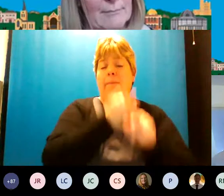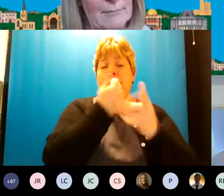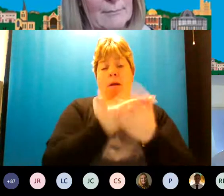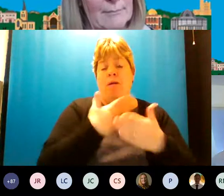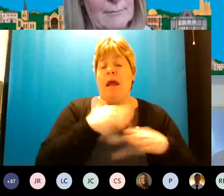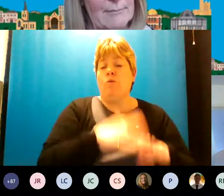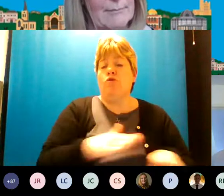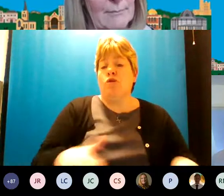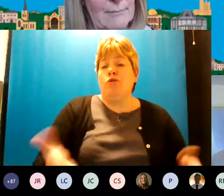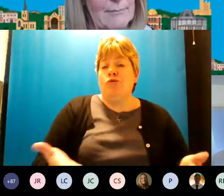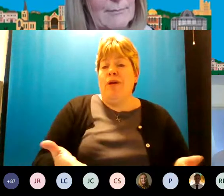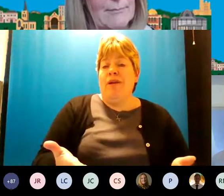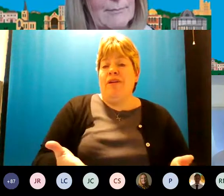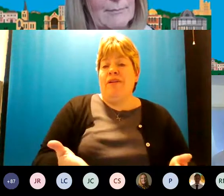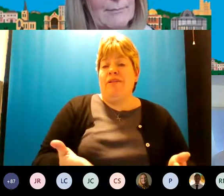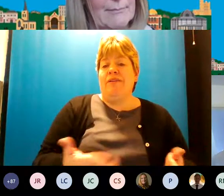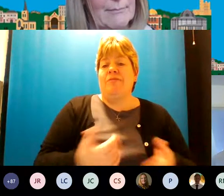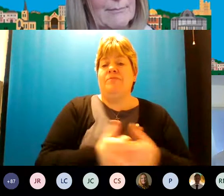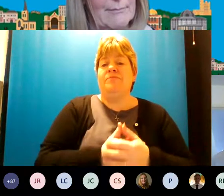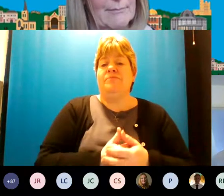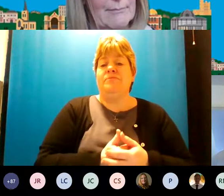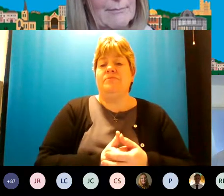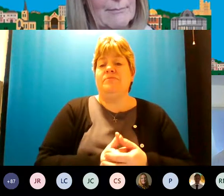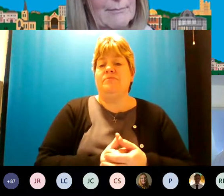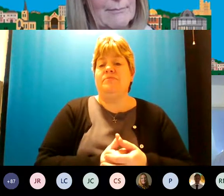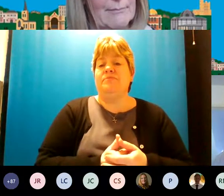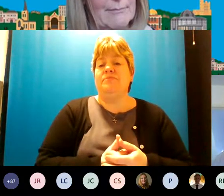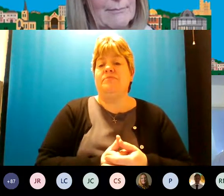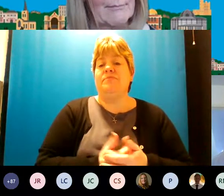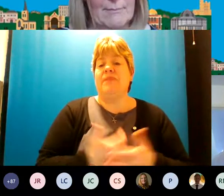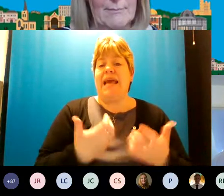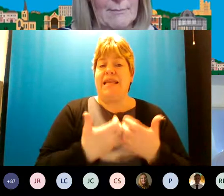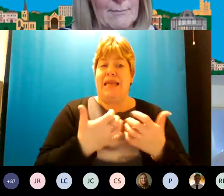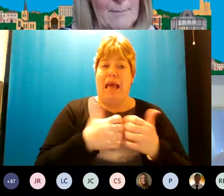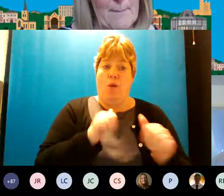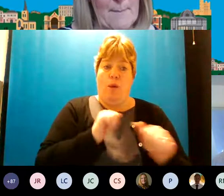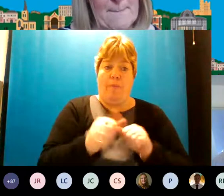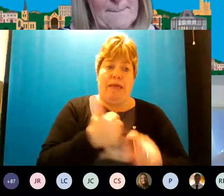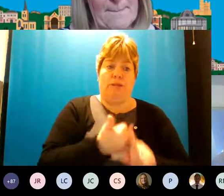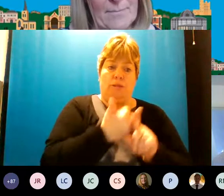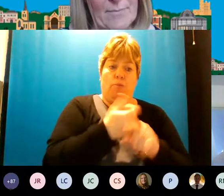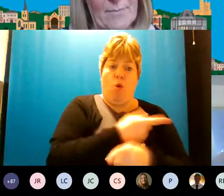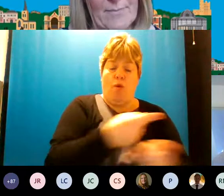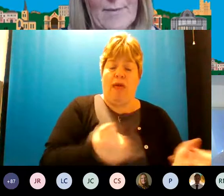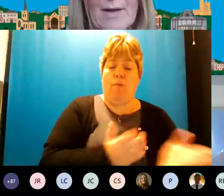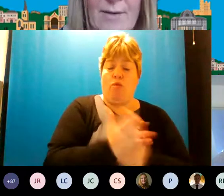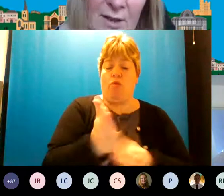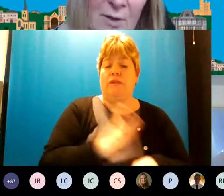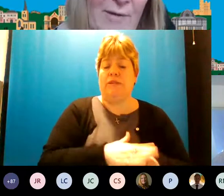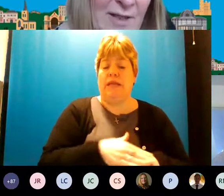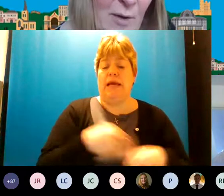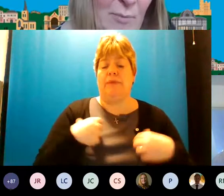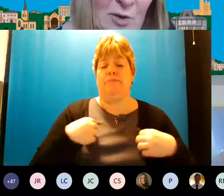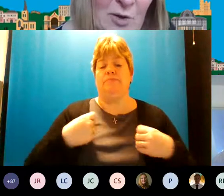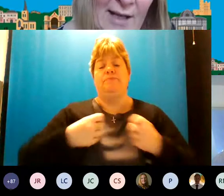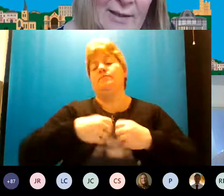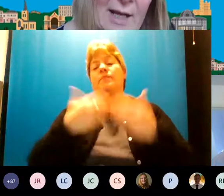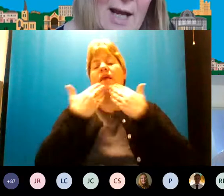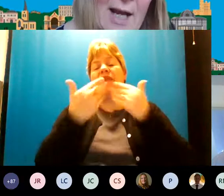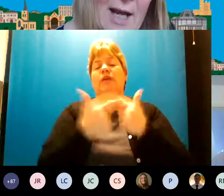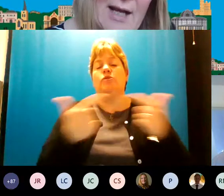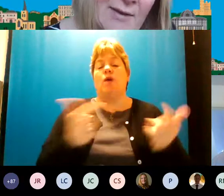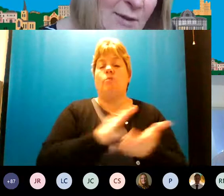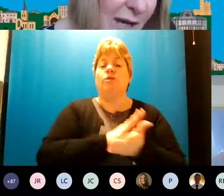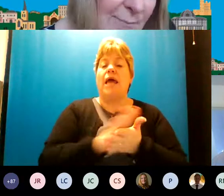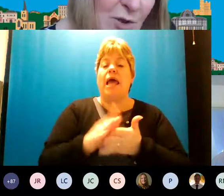and and young people and it's you know it's um it's how we best support them through that thank you ever so much